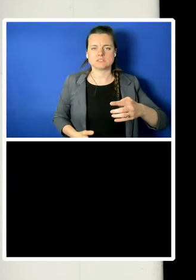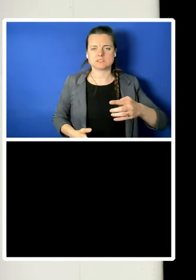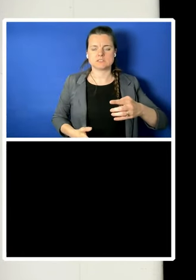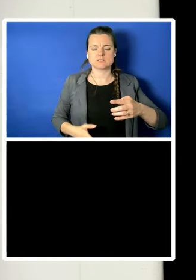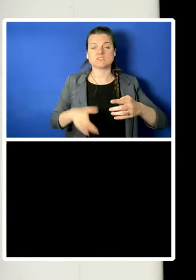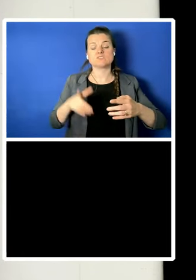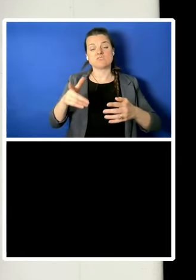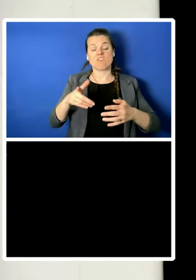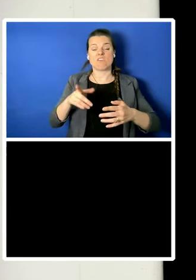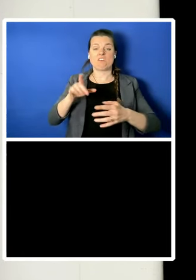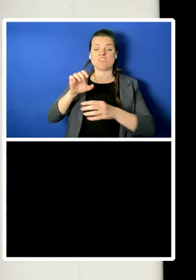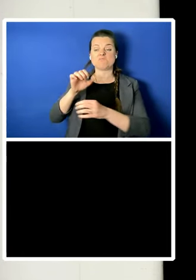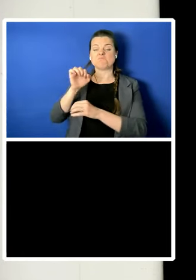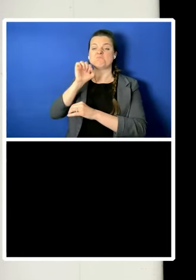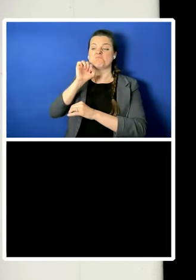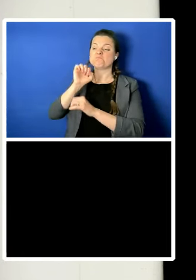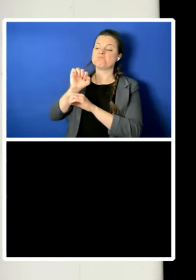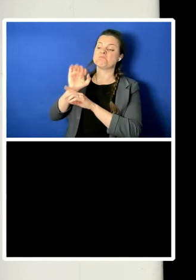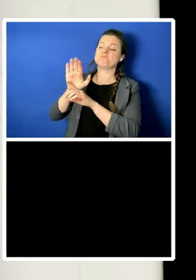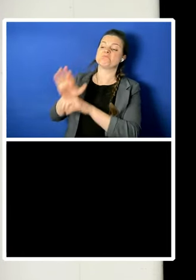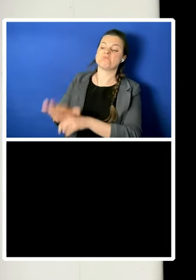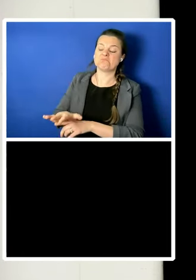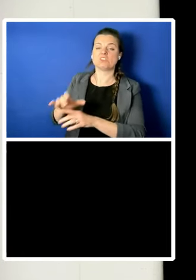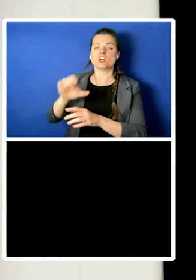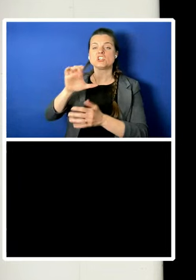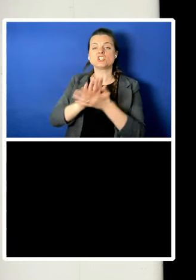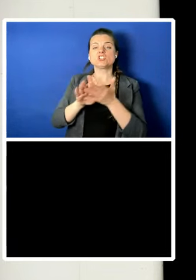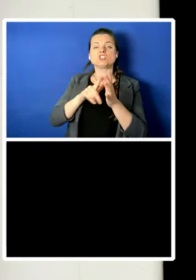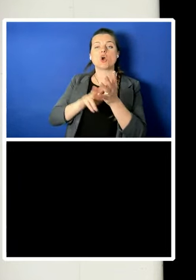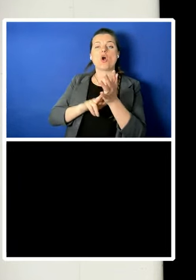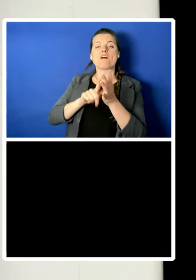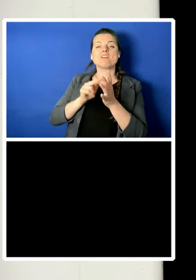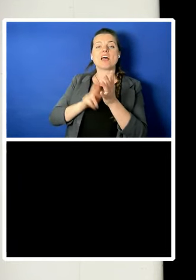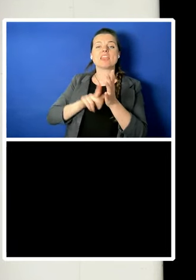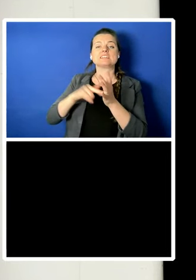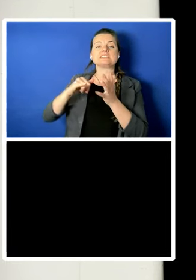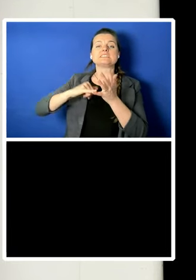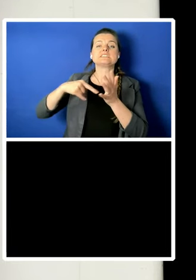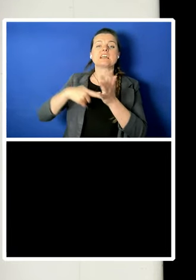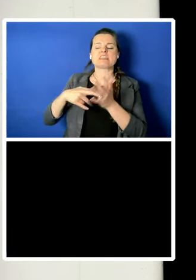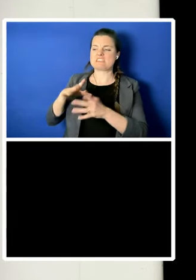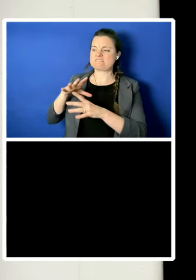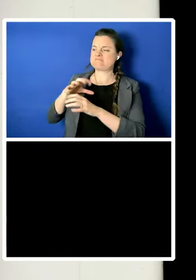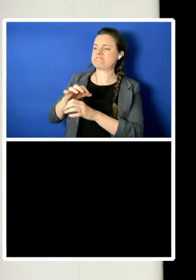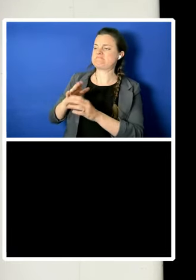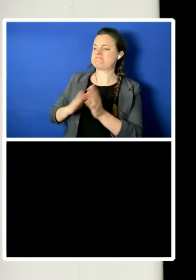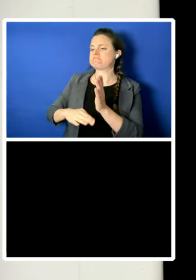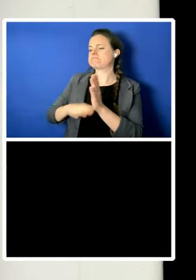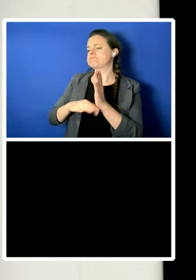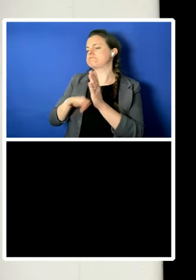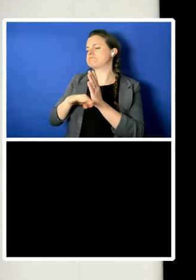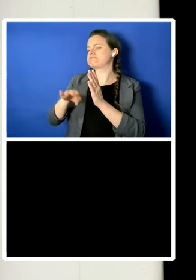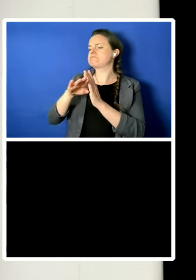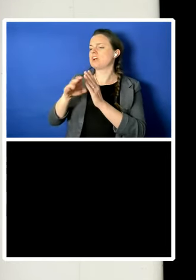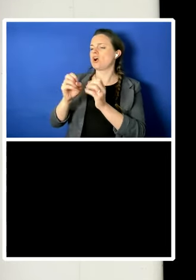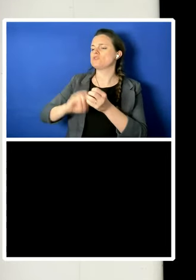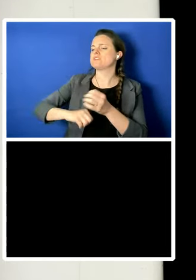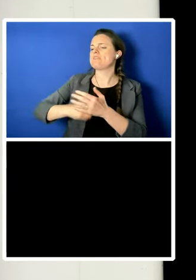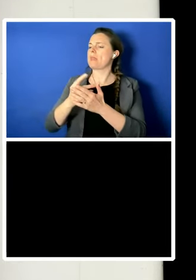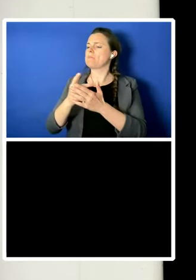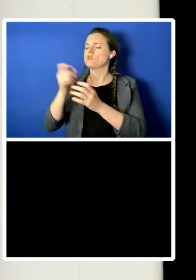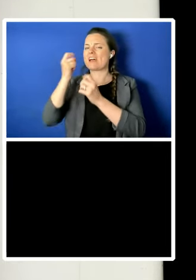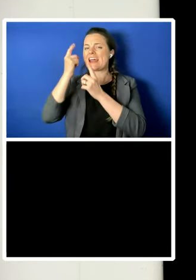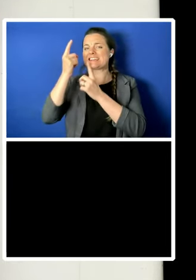who rails against the influence of international ideas, including jurisprudence, is not so